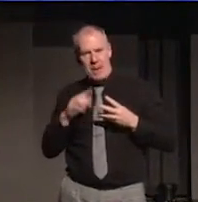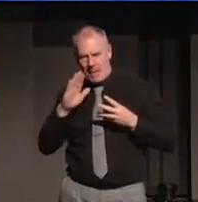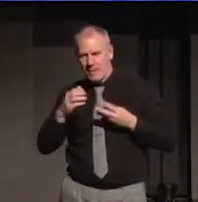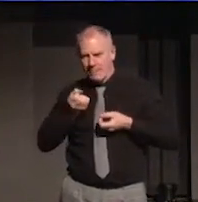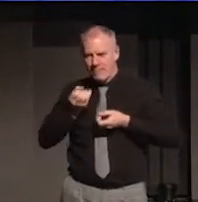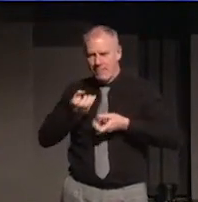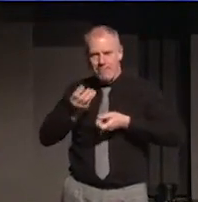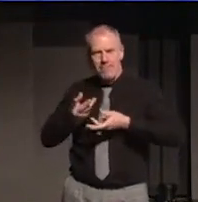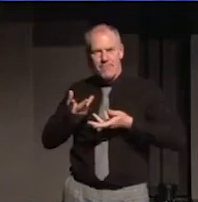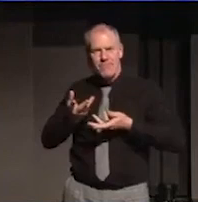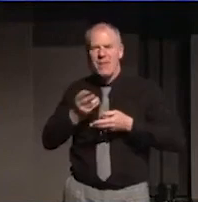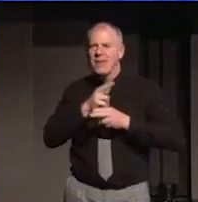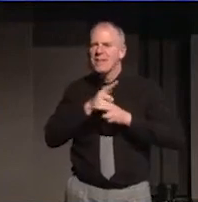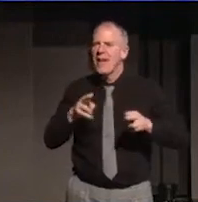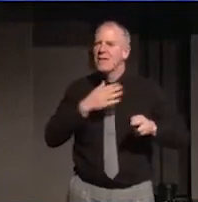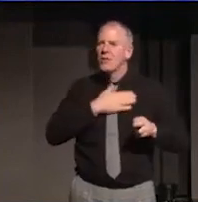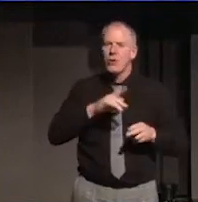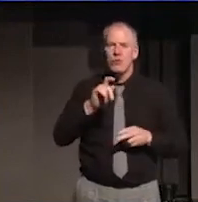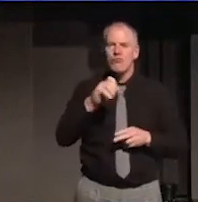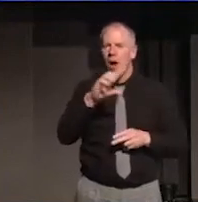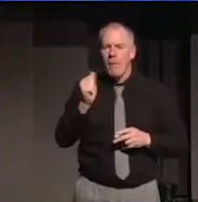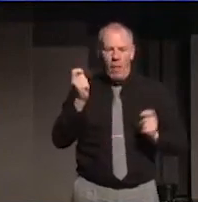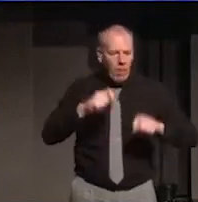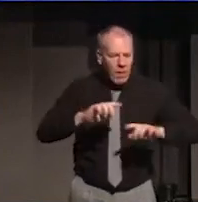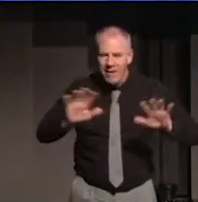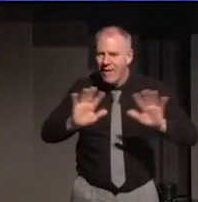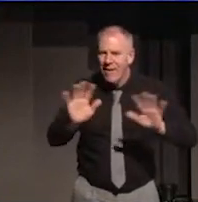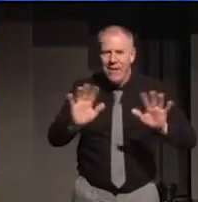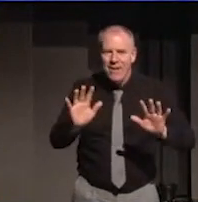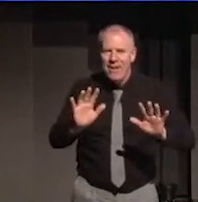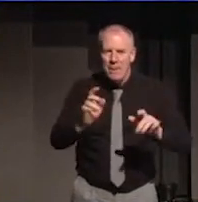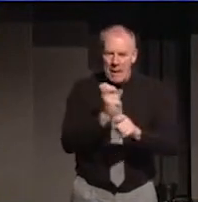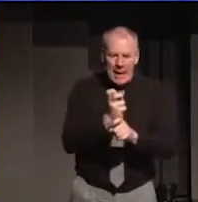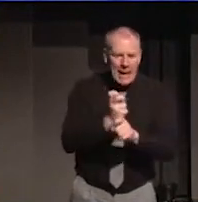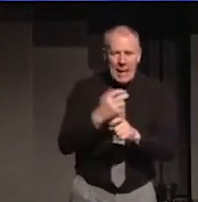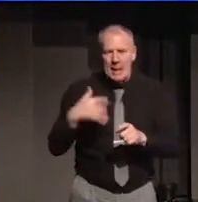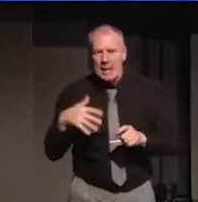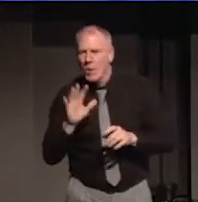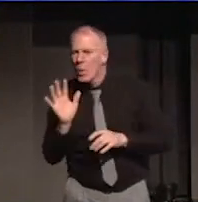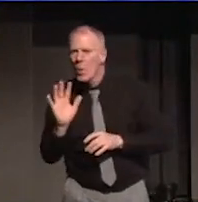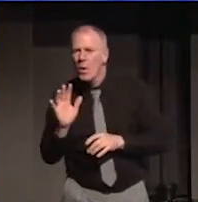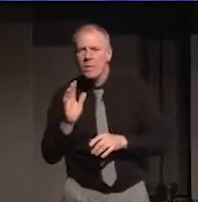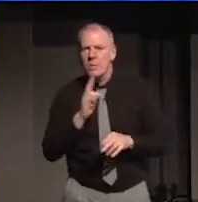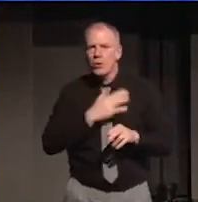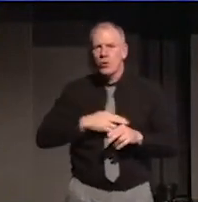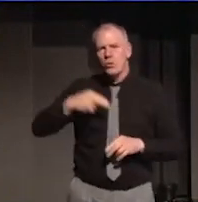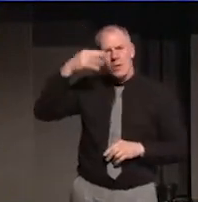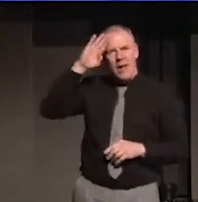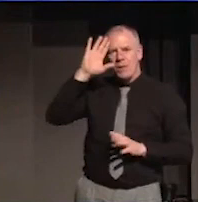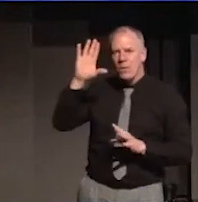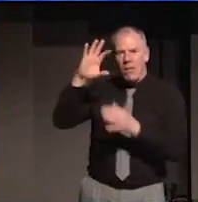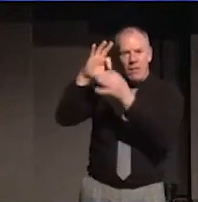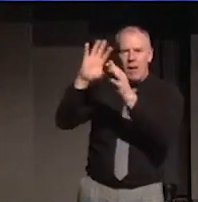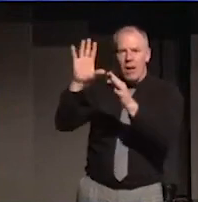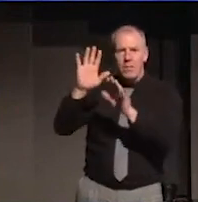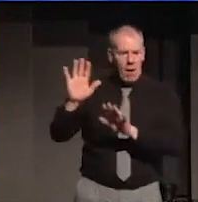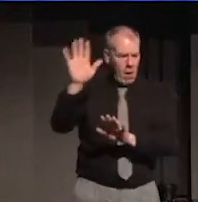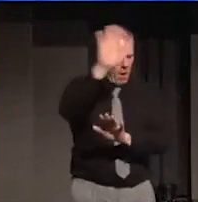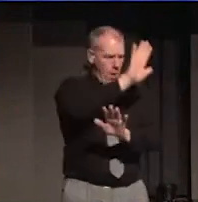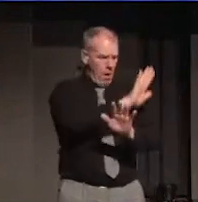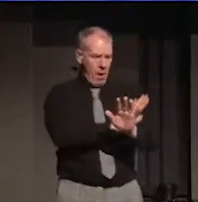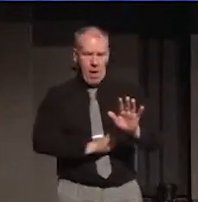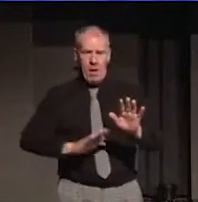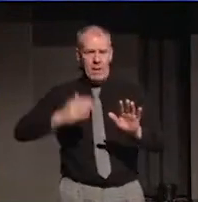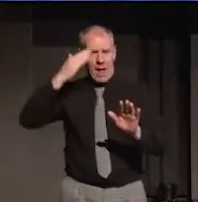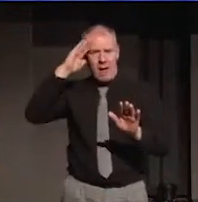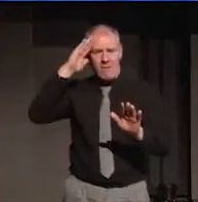And it's not just trauma that gets passed down. This isn't just a northern thing. Across this entire